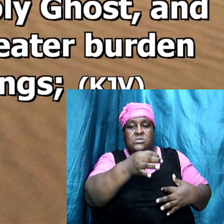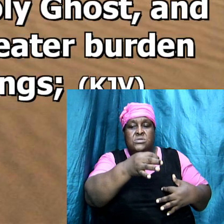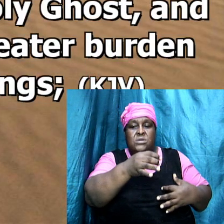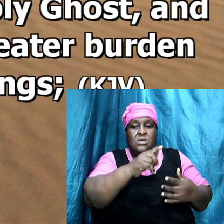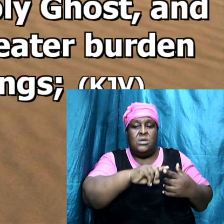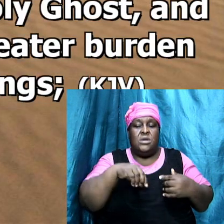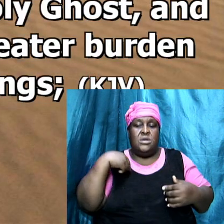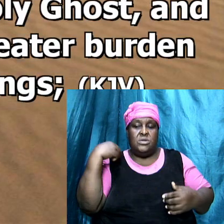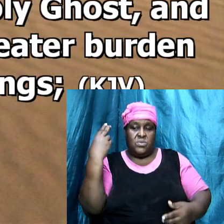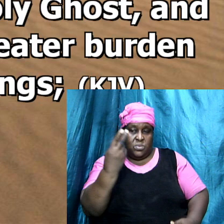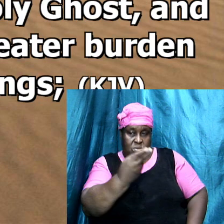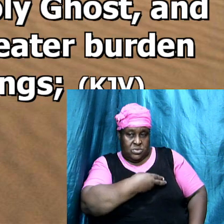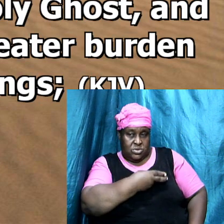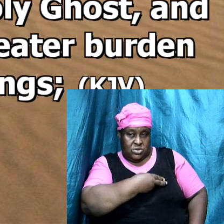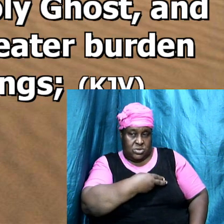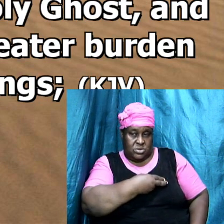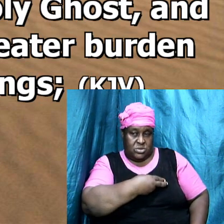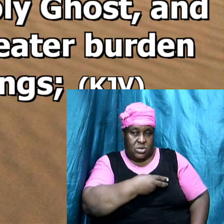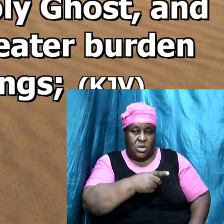to the Holy Spirit